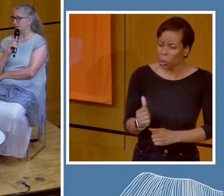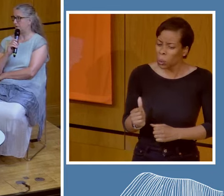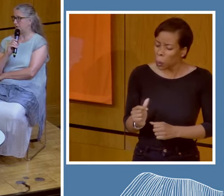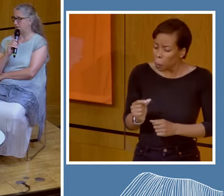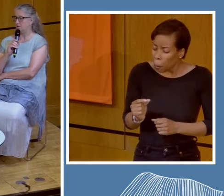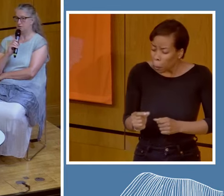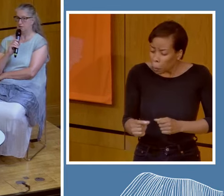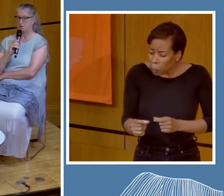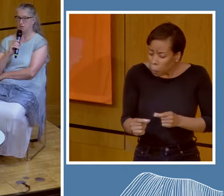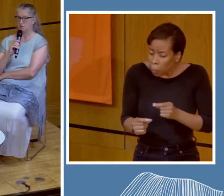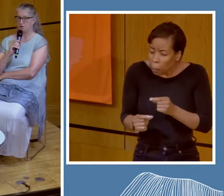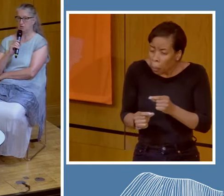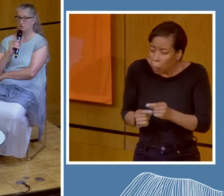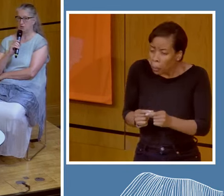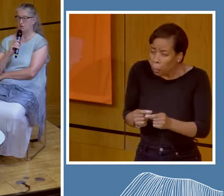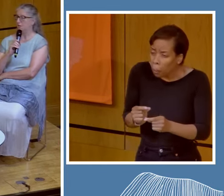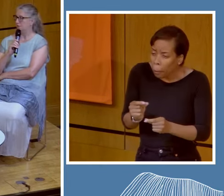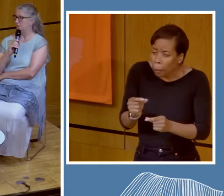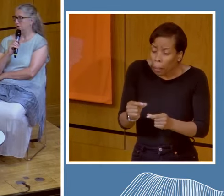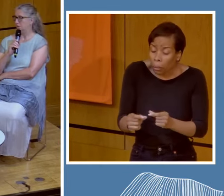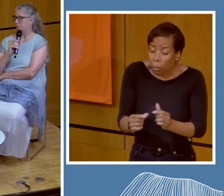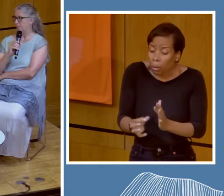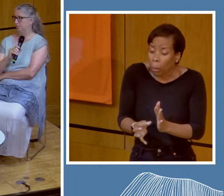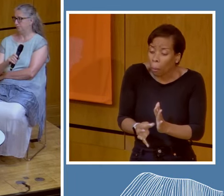of that kind in the right direction.